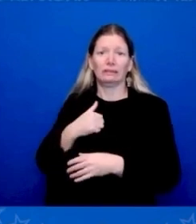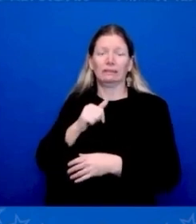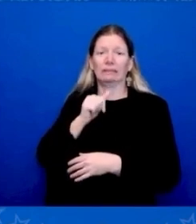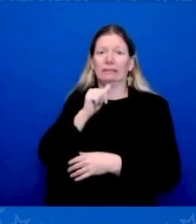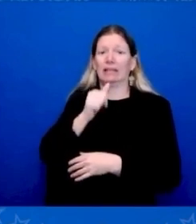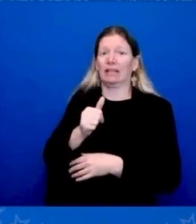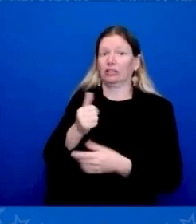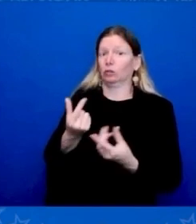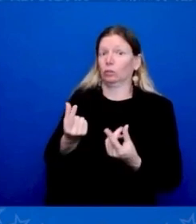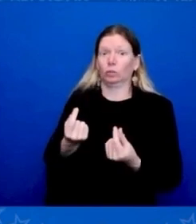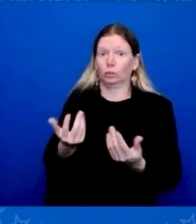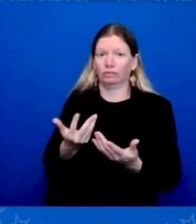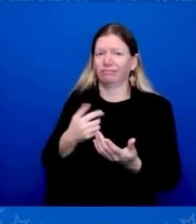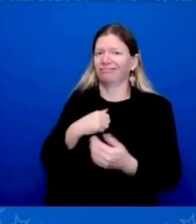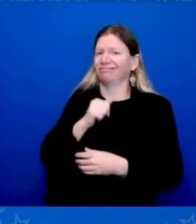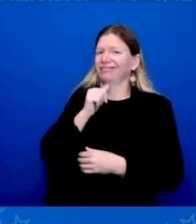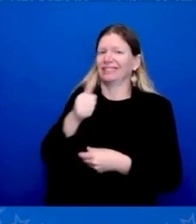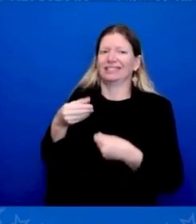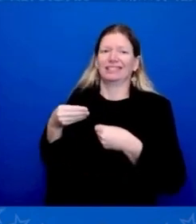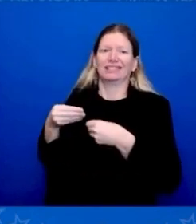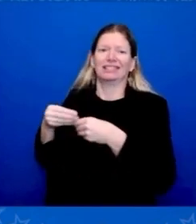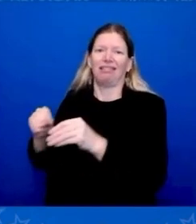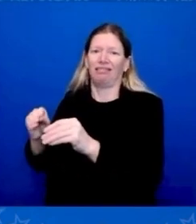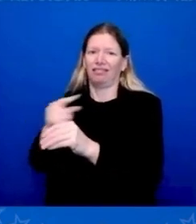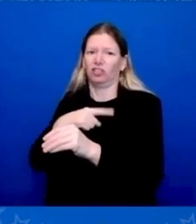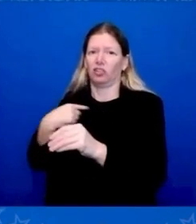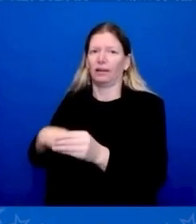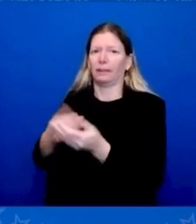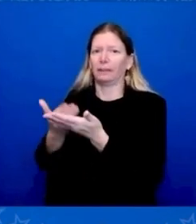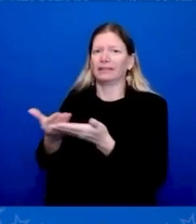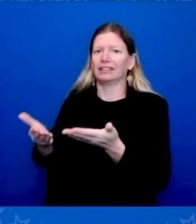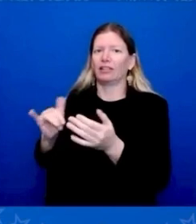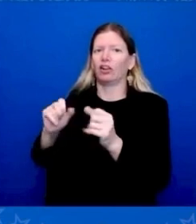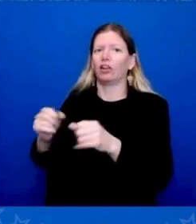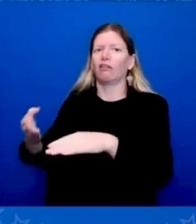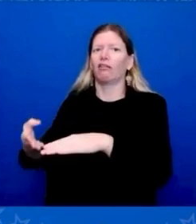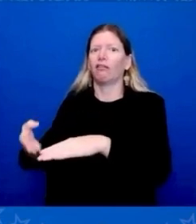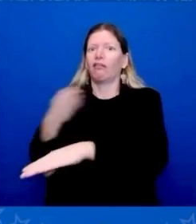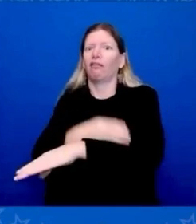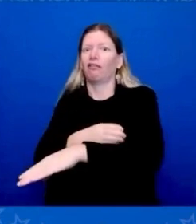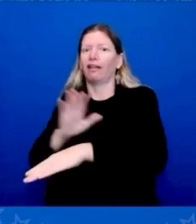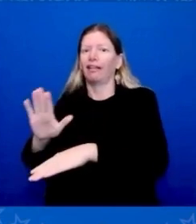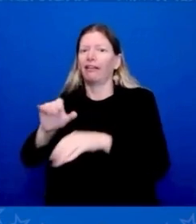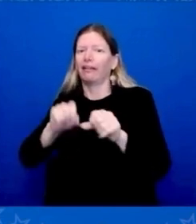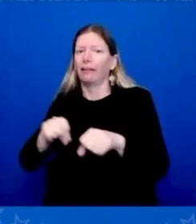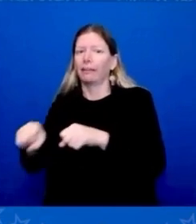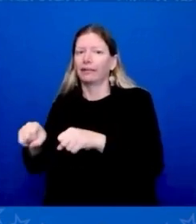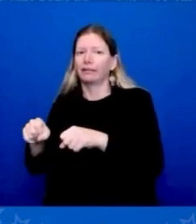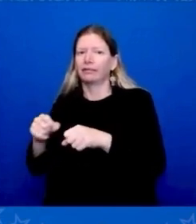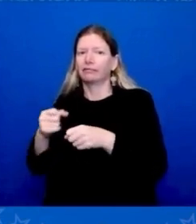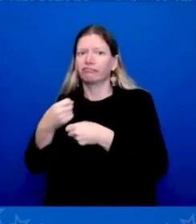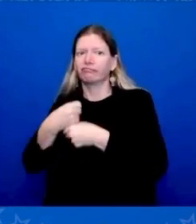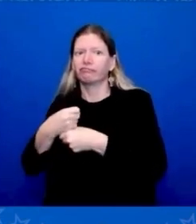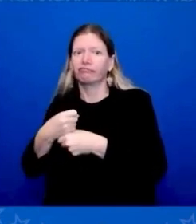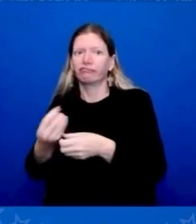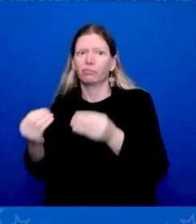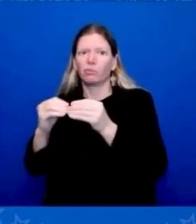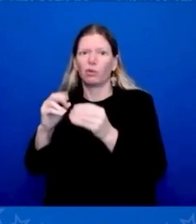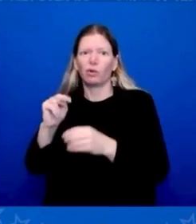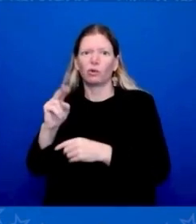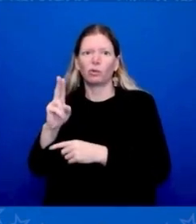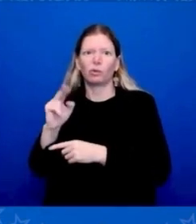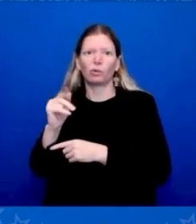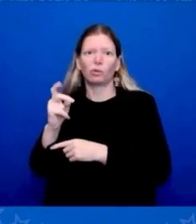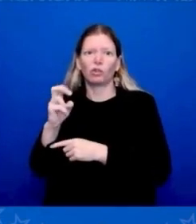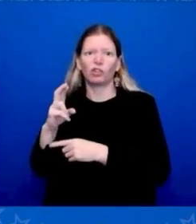make more nuclear weapons, to engage in defense activities that are contrary to what